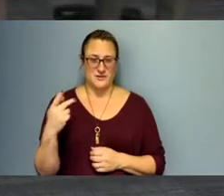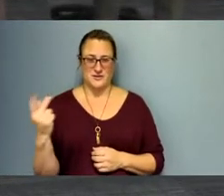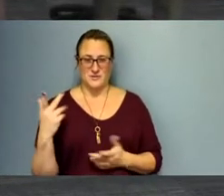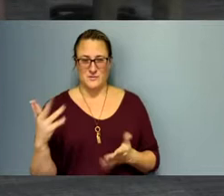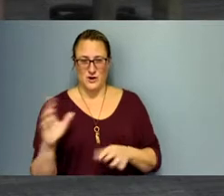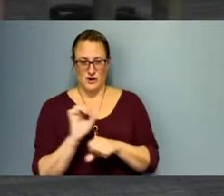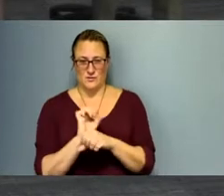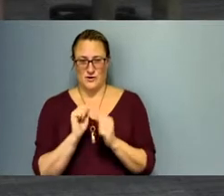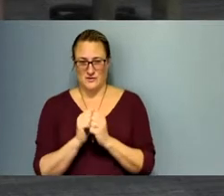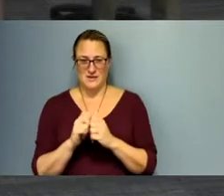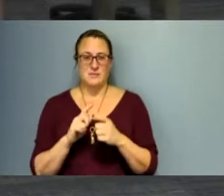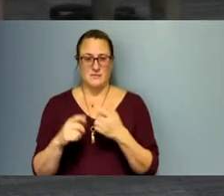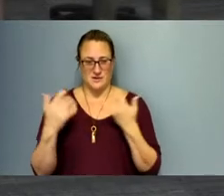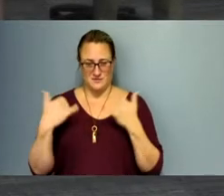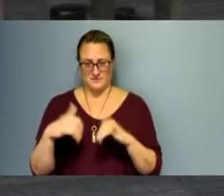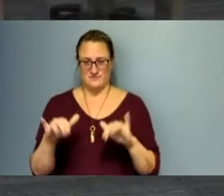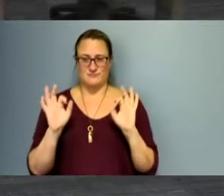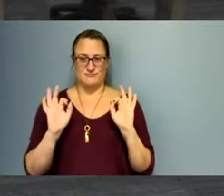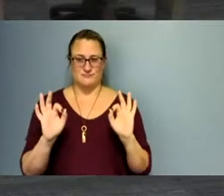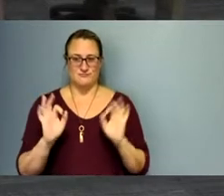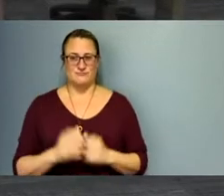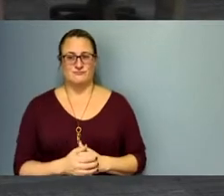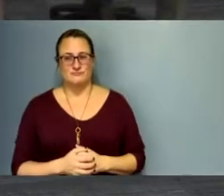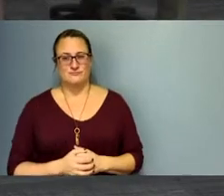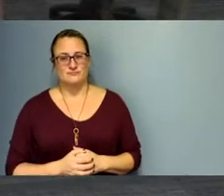I look forward to continue to do so.